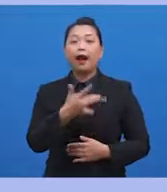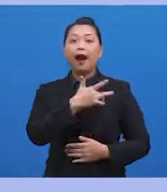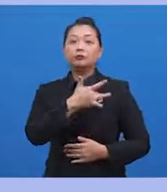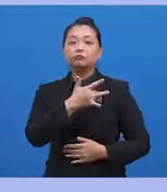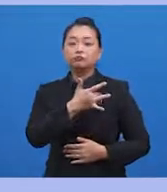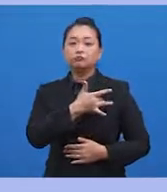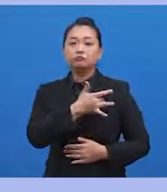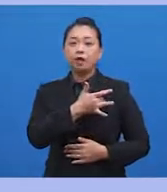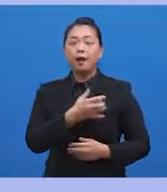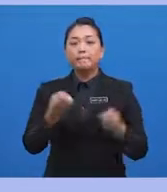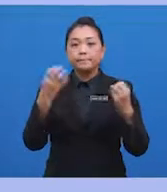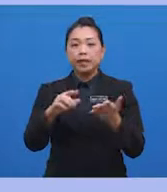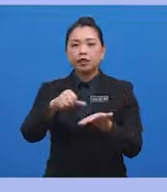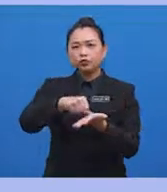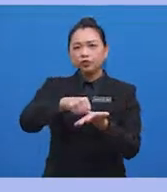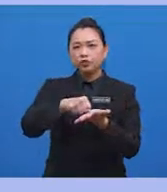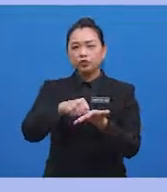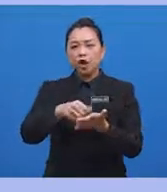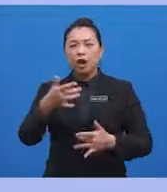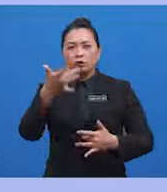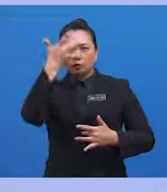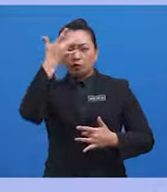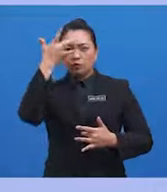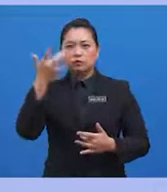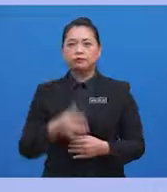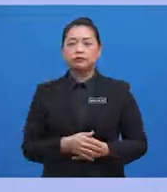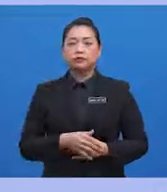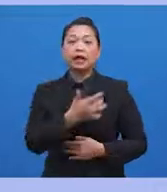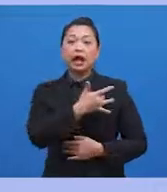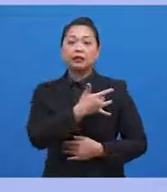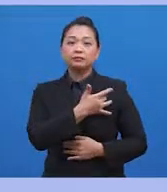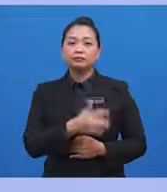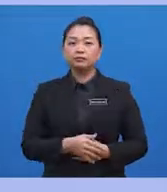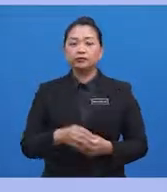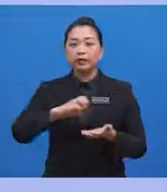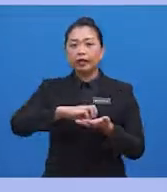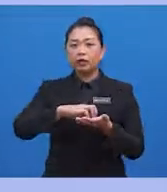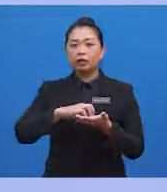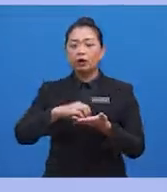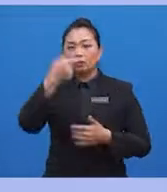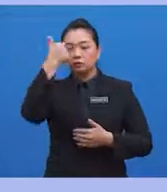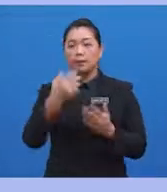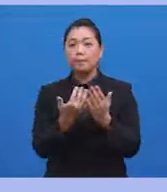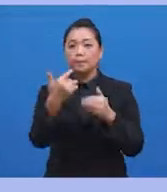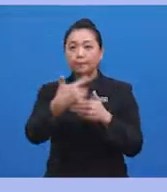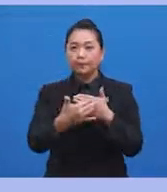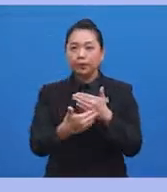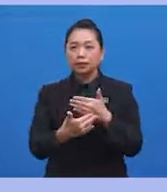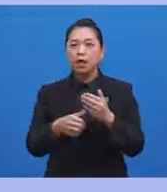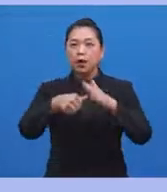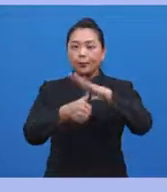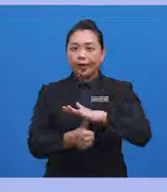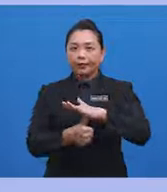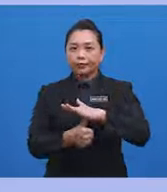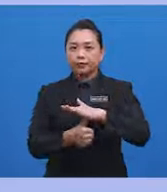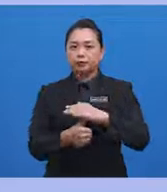the potential to cause cardiovascular issues, which can range from increased heart rate and blood pressure to aberrant cardiac